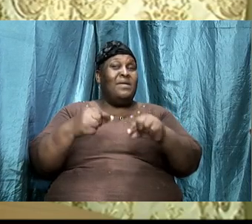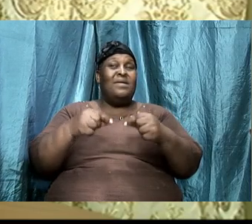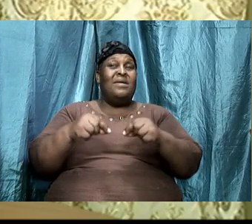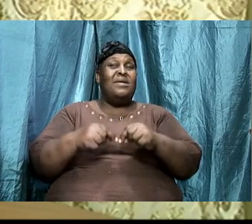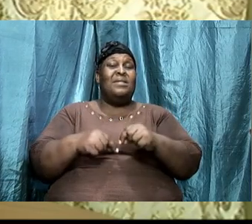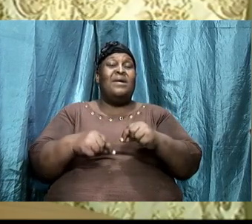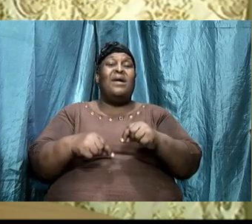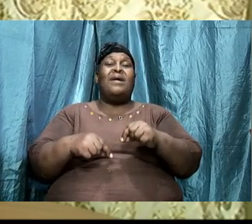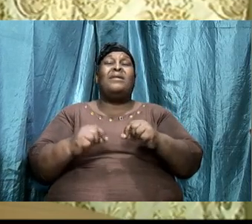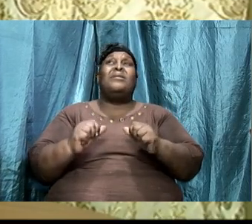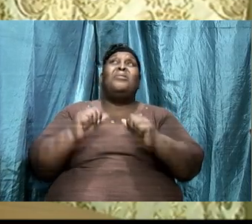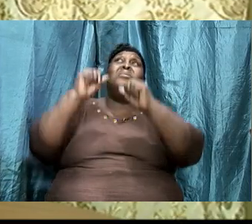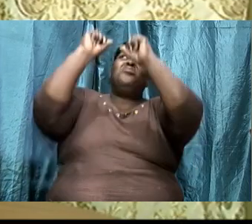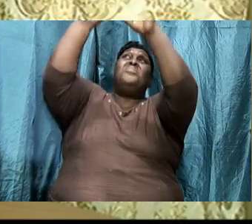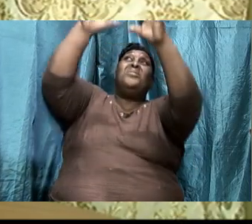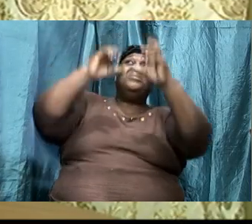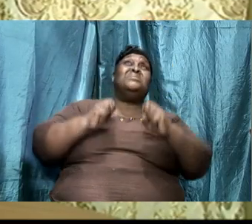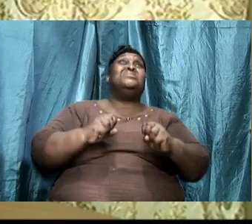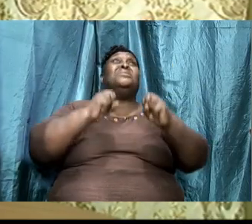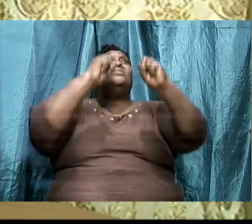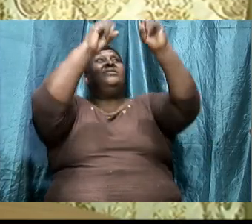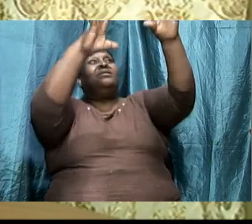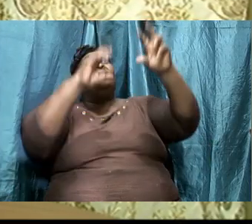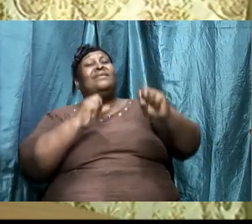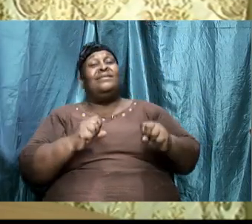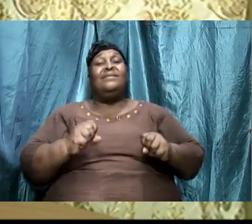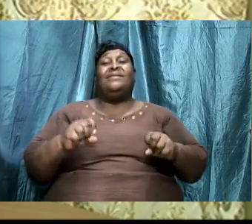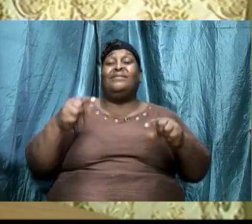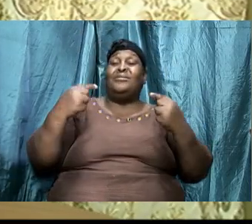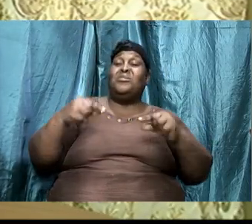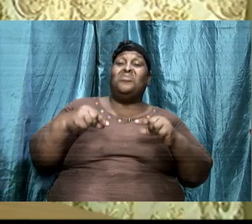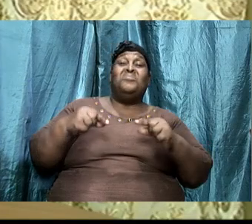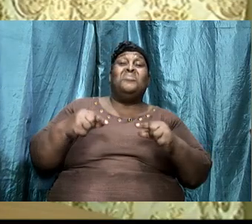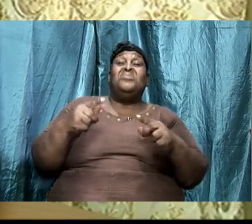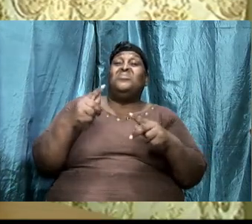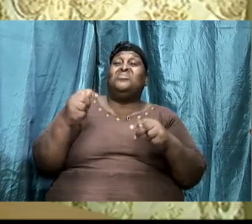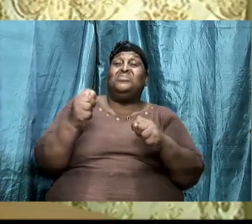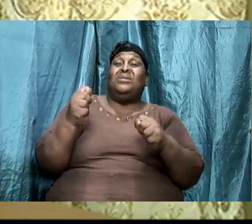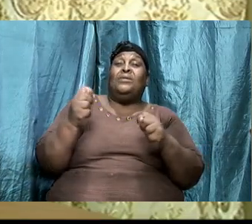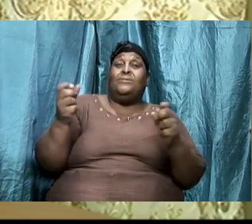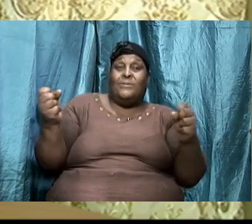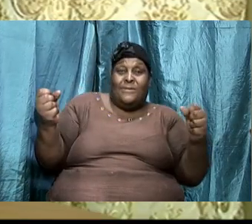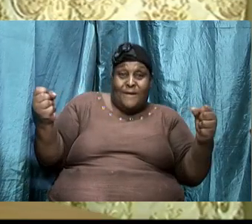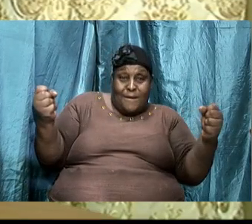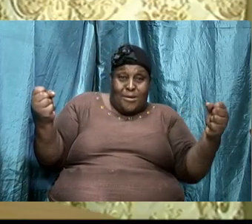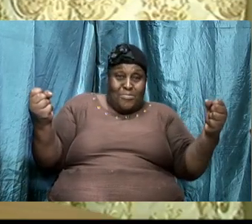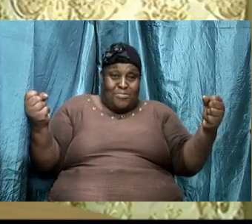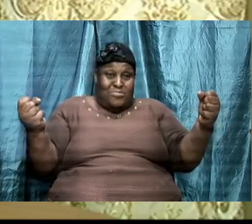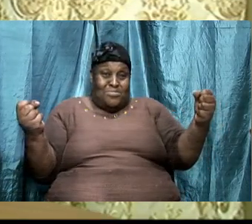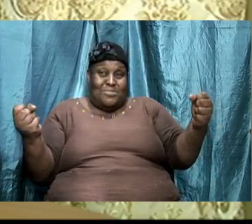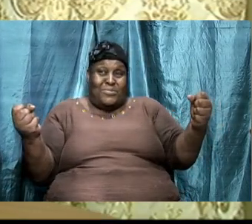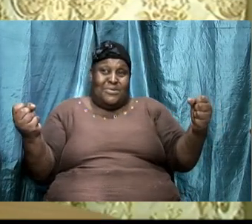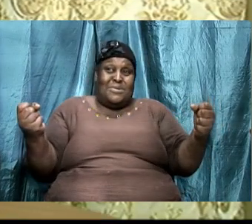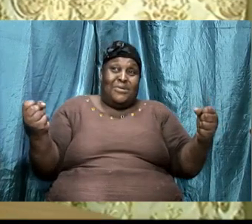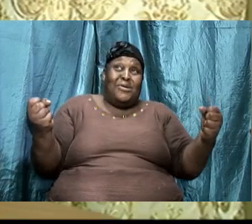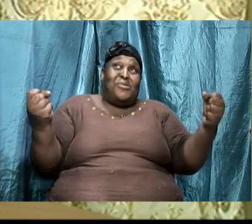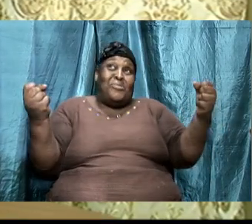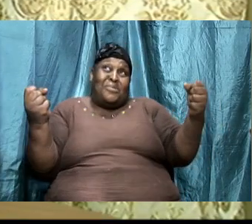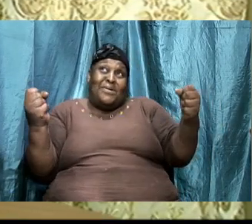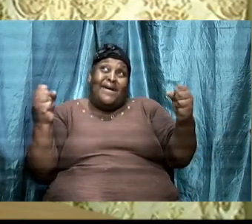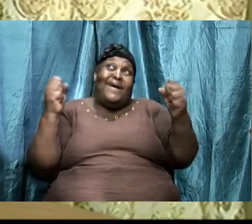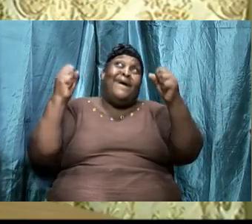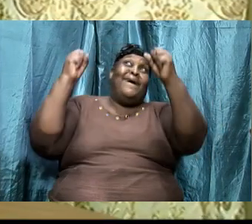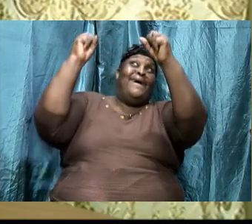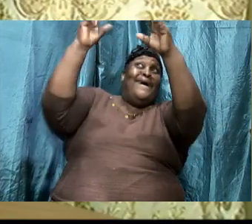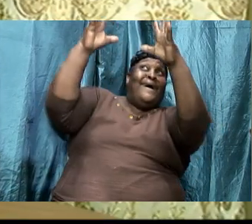the game is so tight and you just muster something I remember we were playing